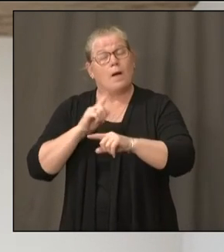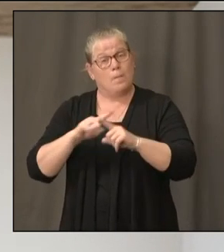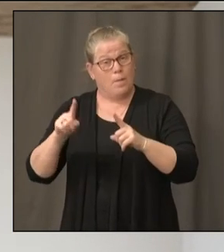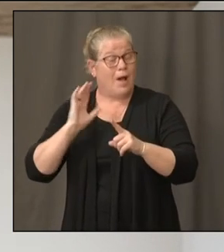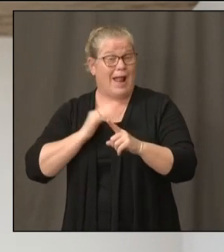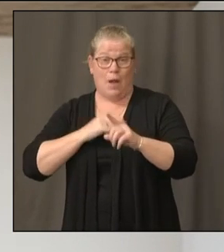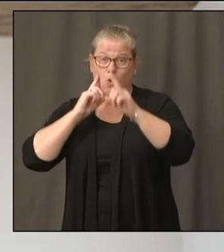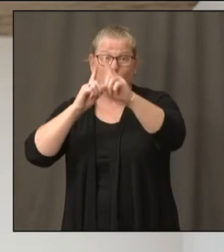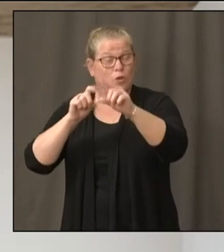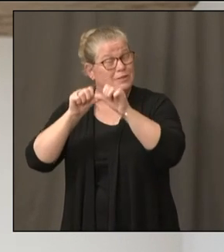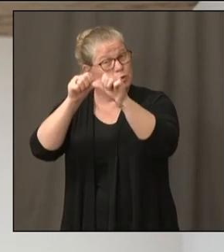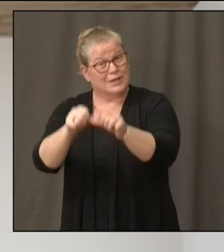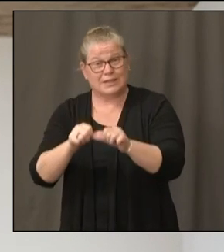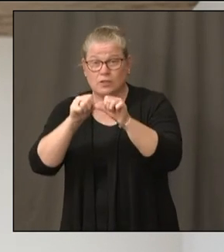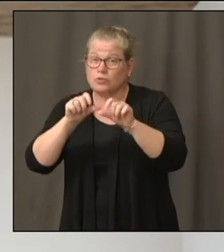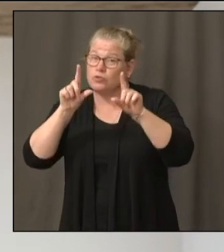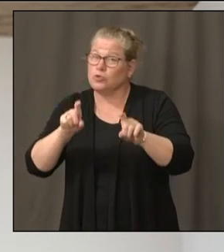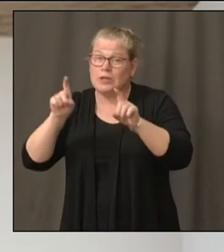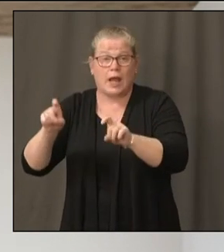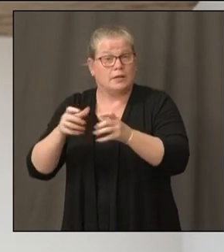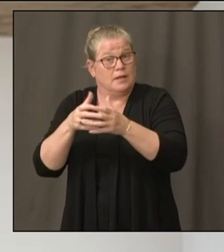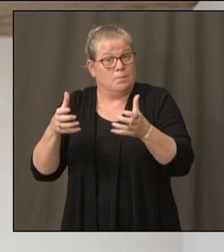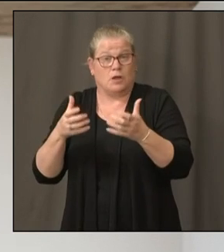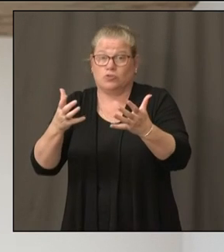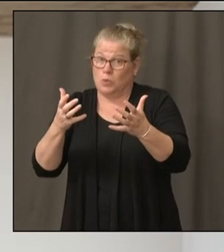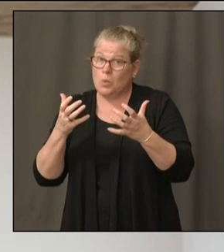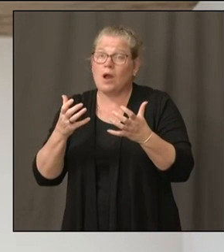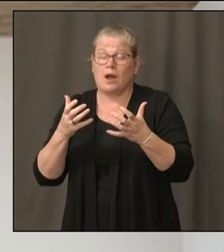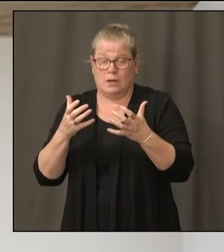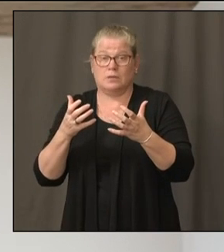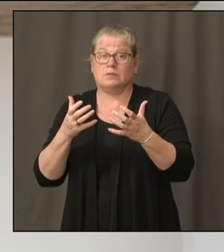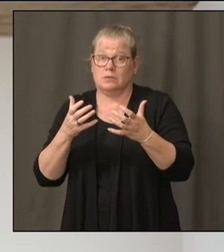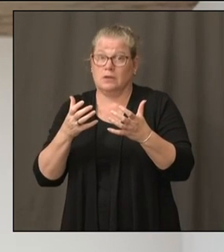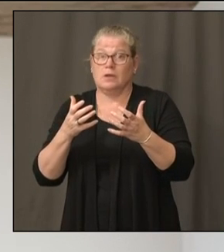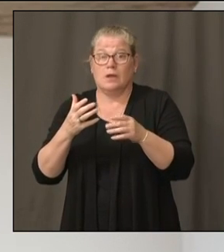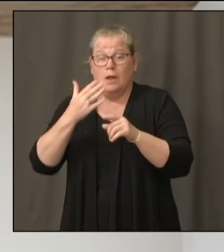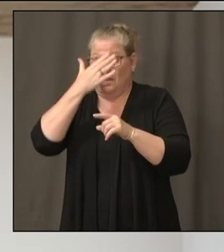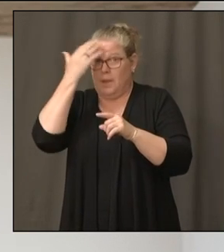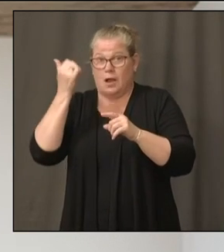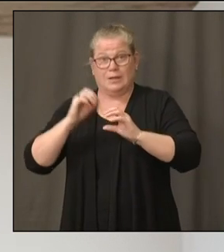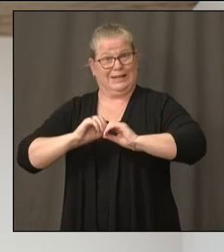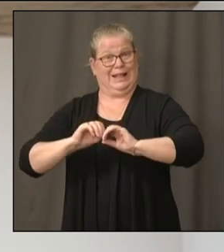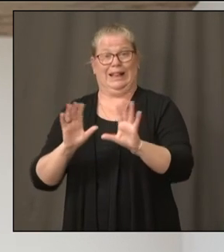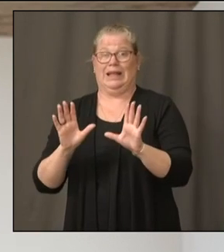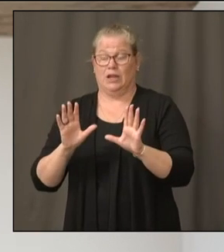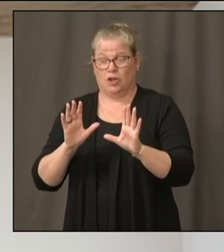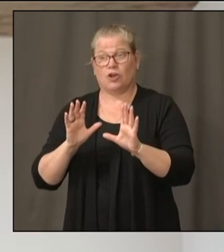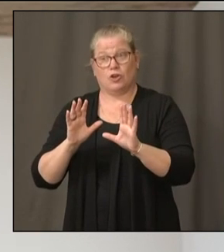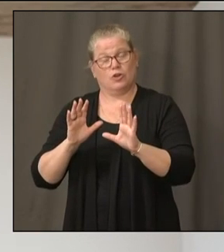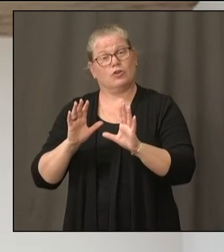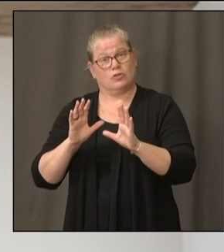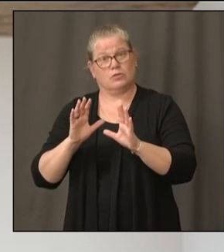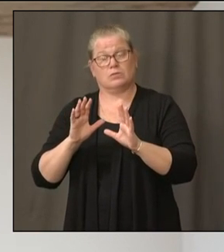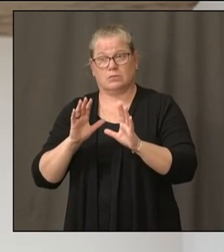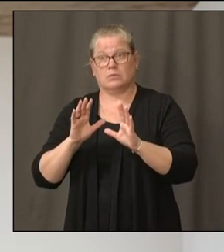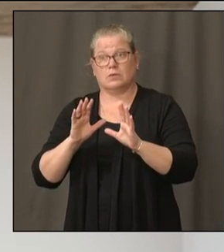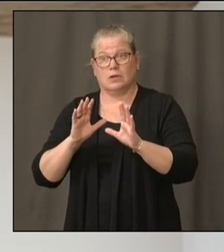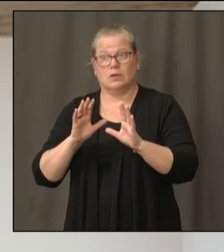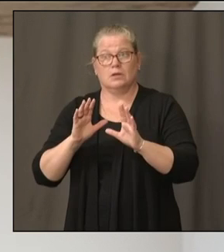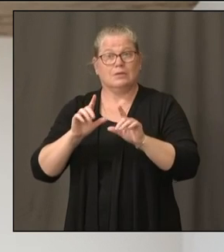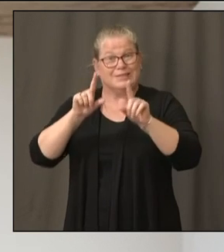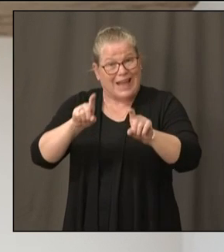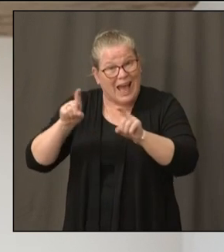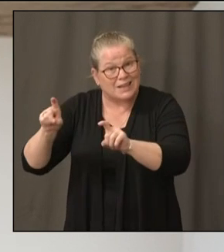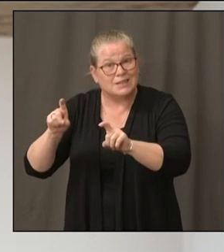Connecticut, because it is clear that there are strains on the supply chain for test